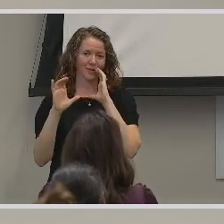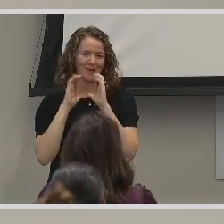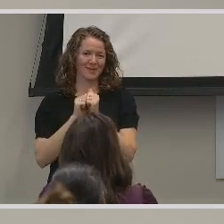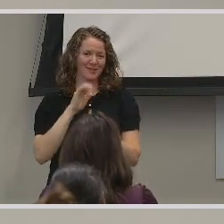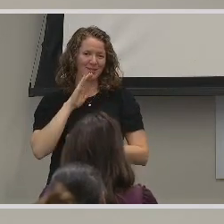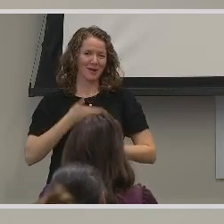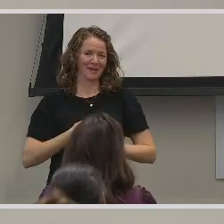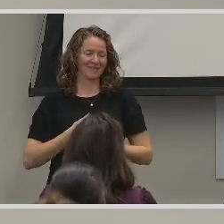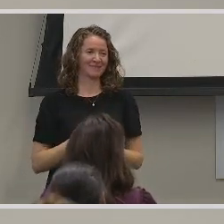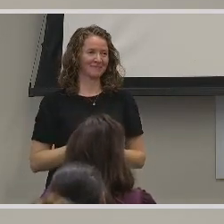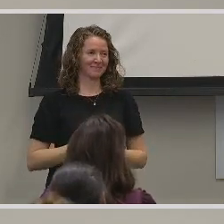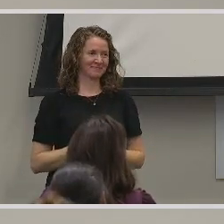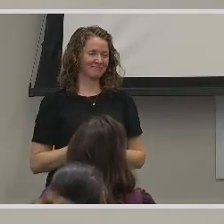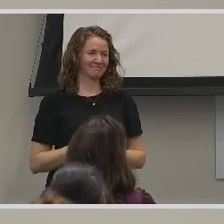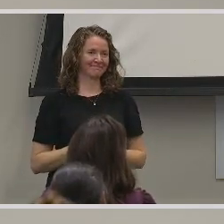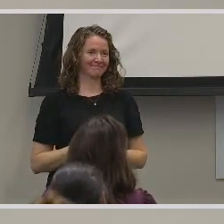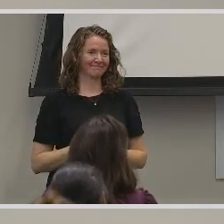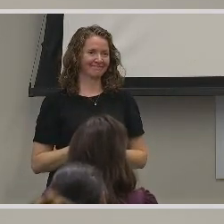with her daughter.